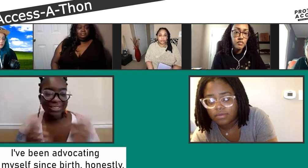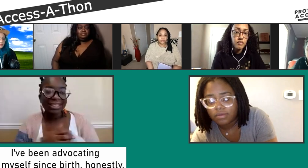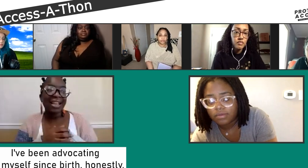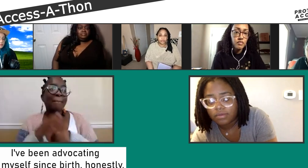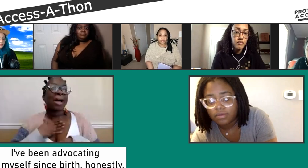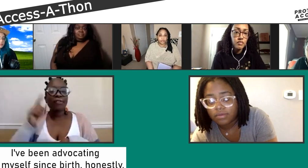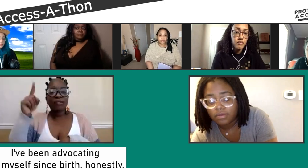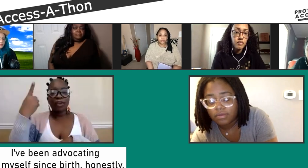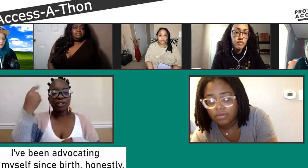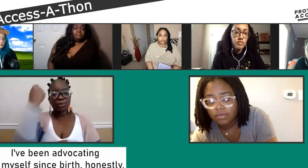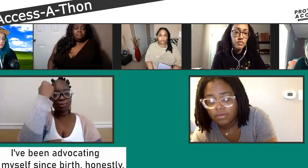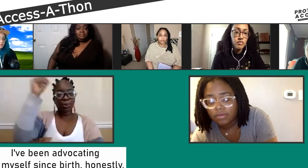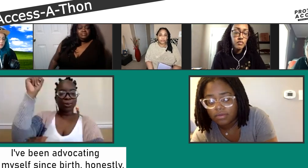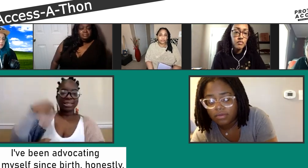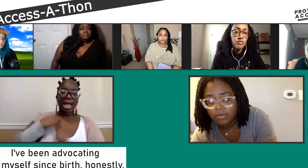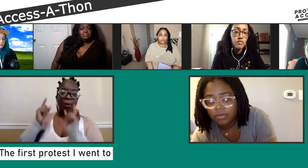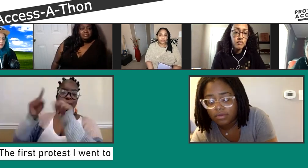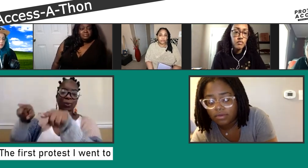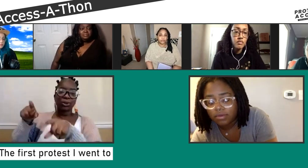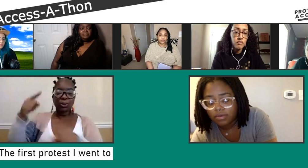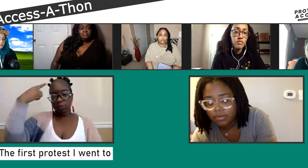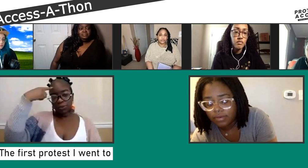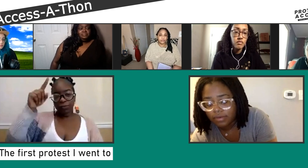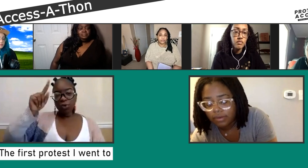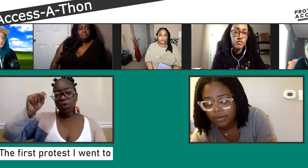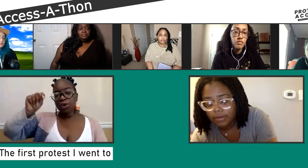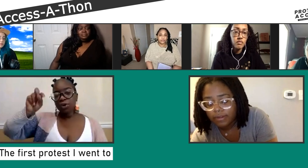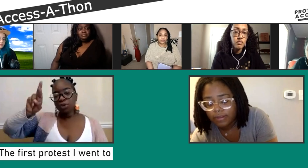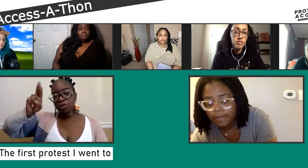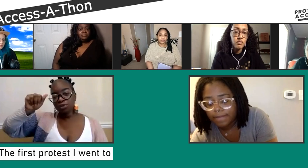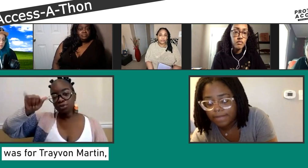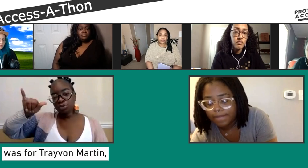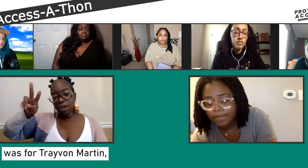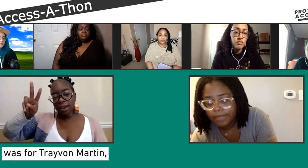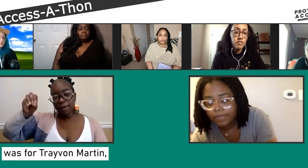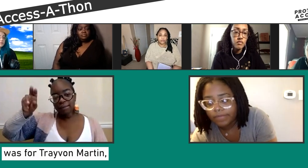own best advocate, in truth. And for,